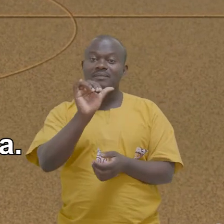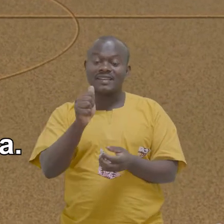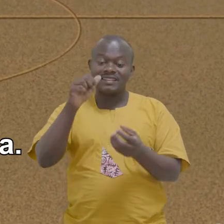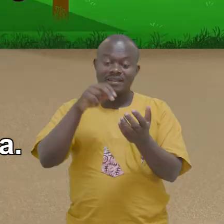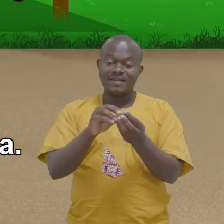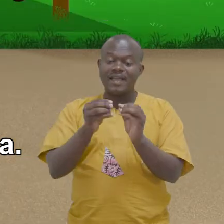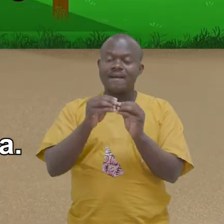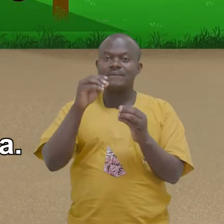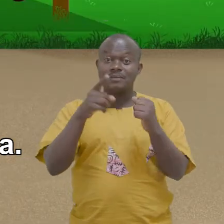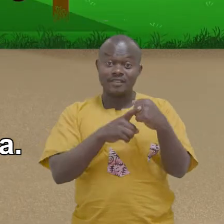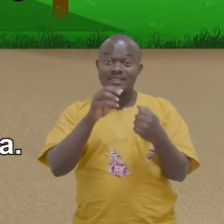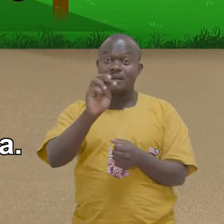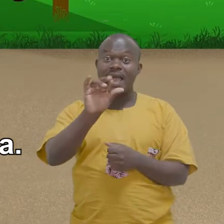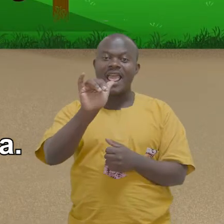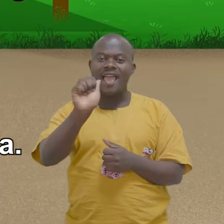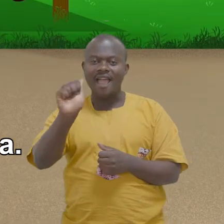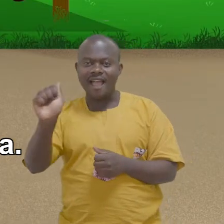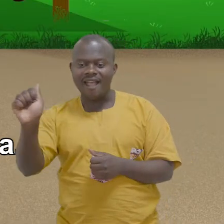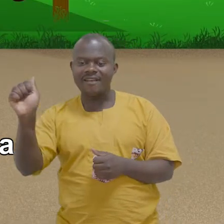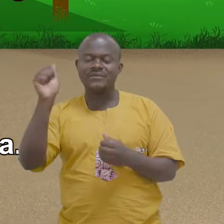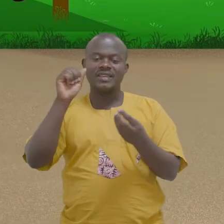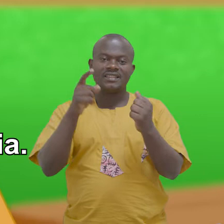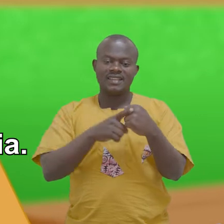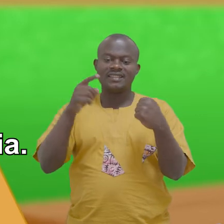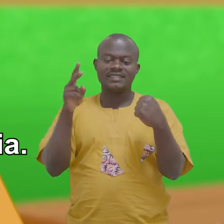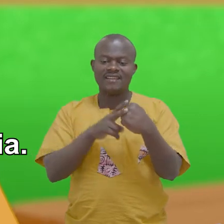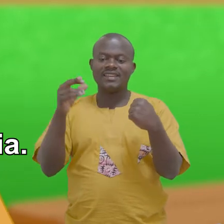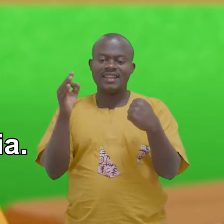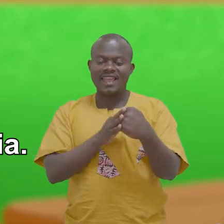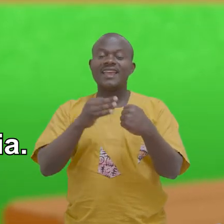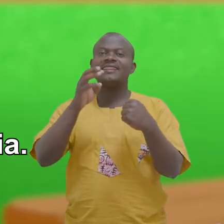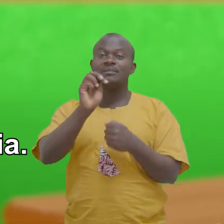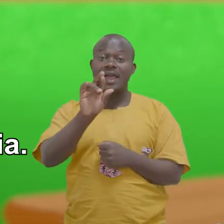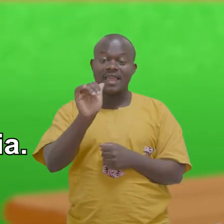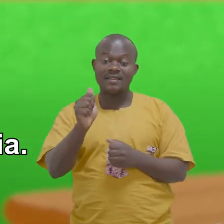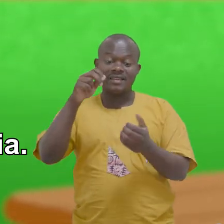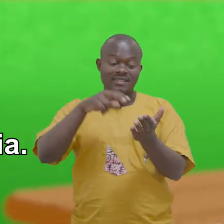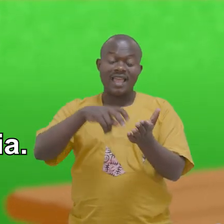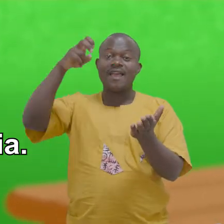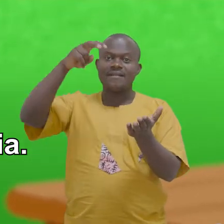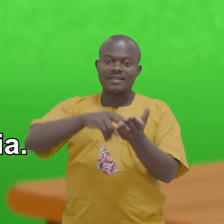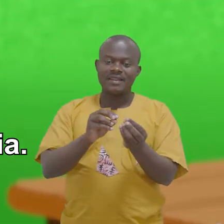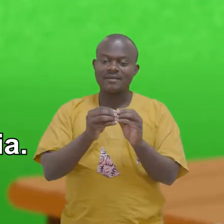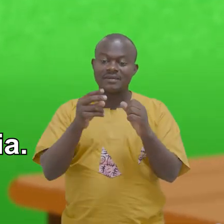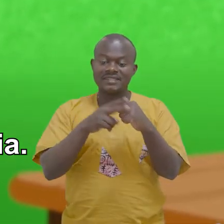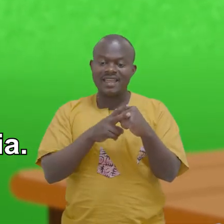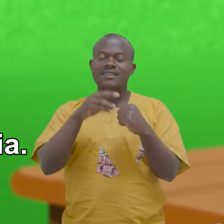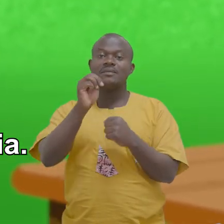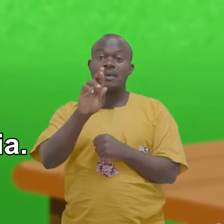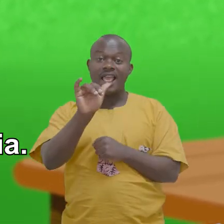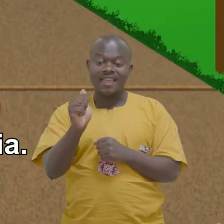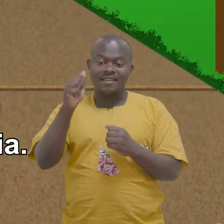five Maria Skip number six Maria Six, seven, eight Maria Skip number